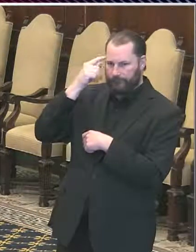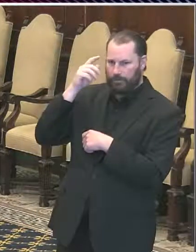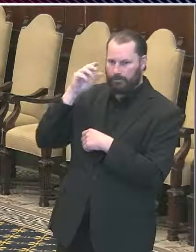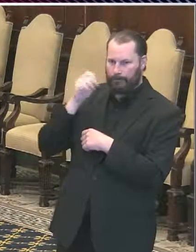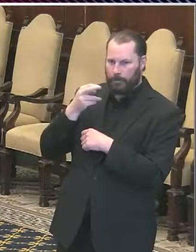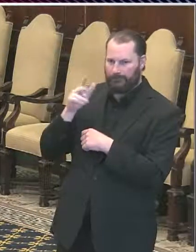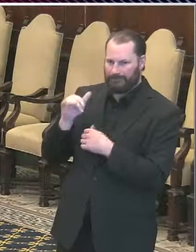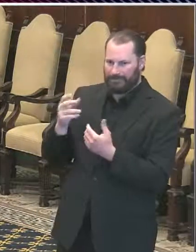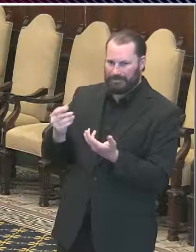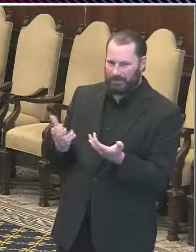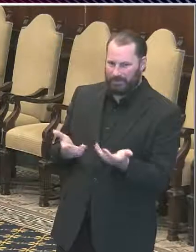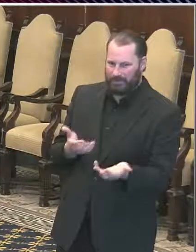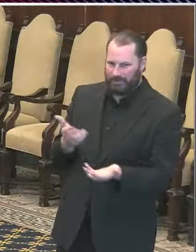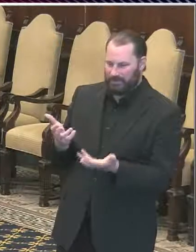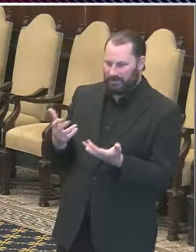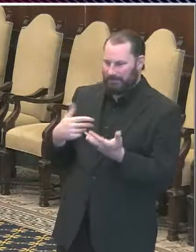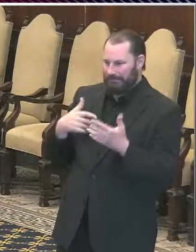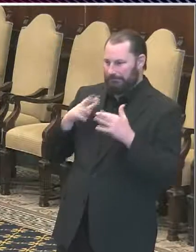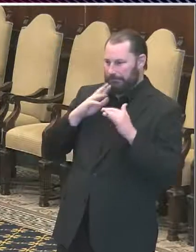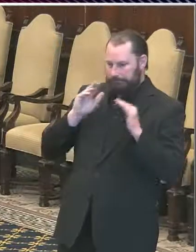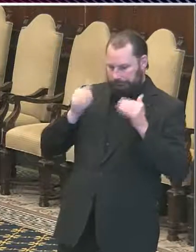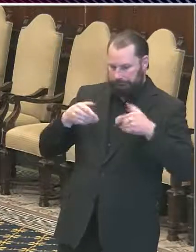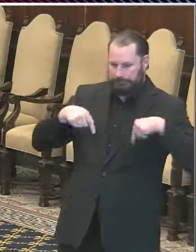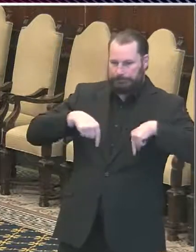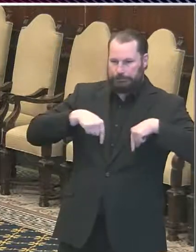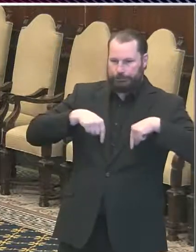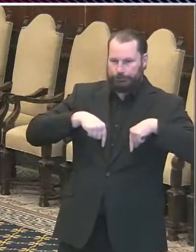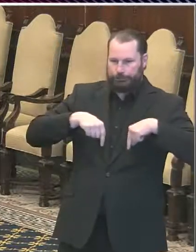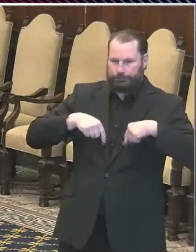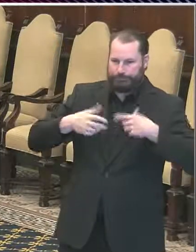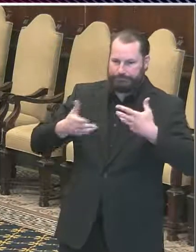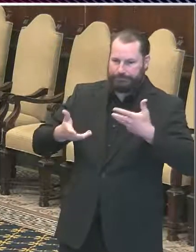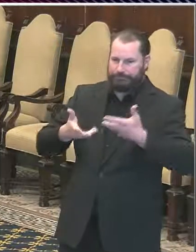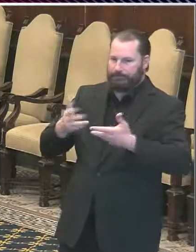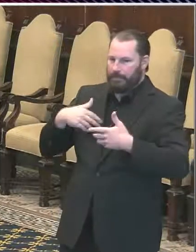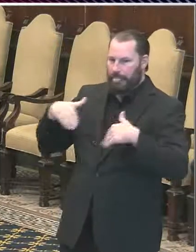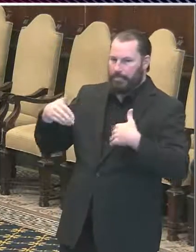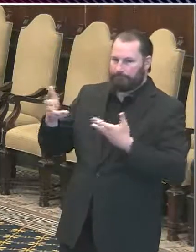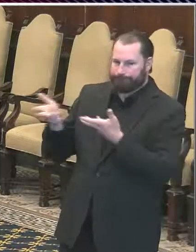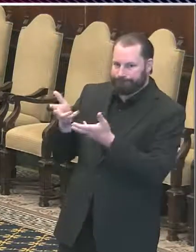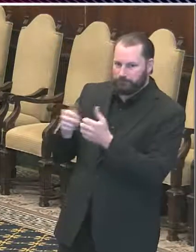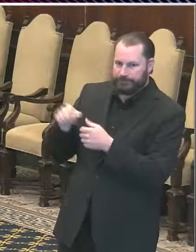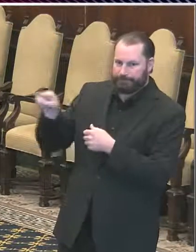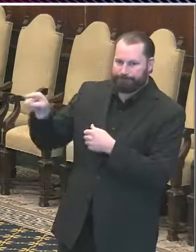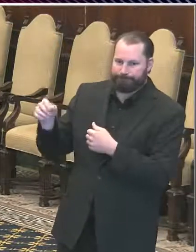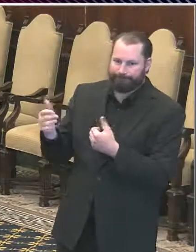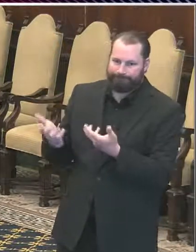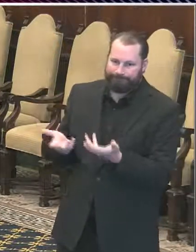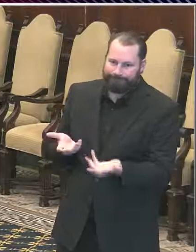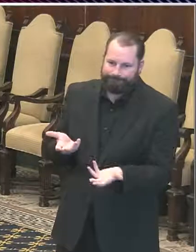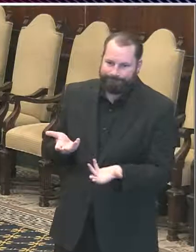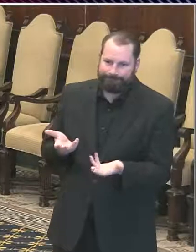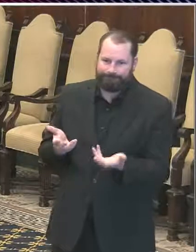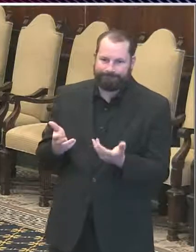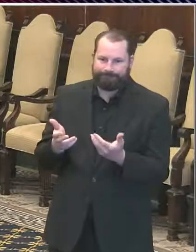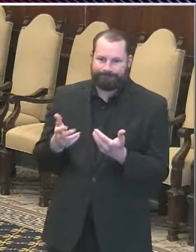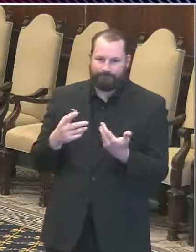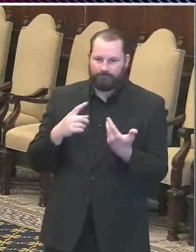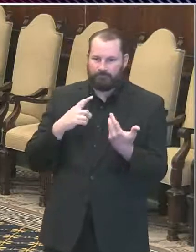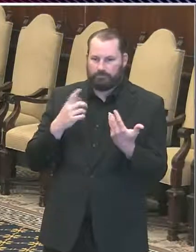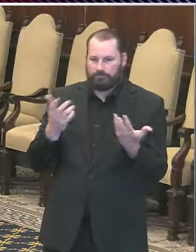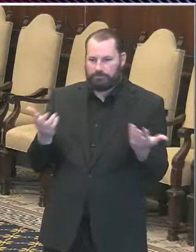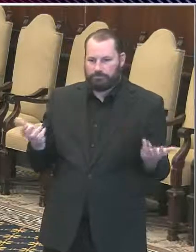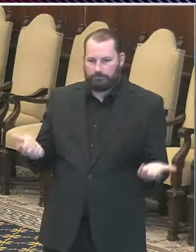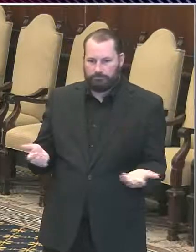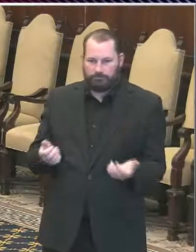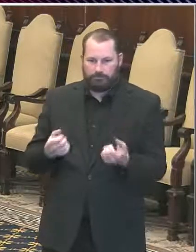here in the city and I mean, there's no reason why we wouldn't. It's just that there's a lot of plates in the